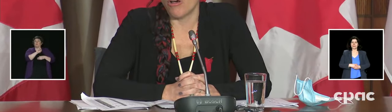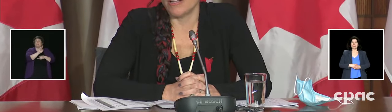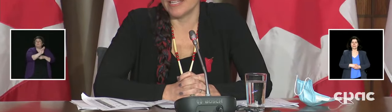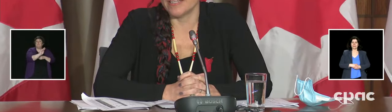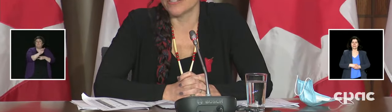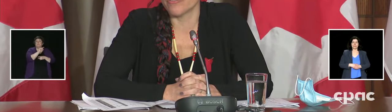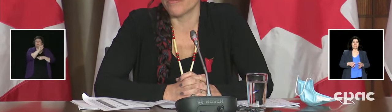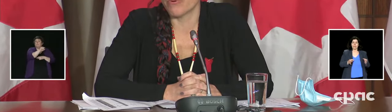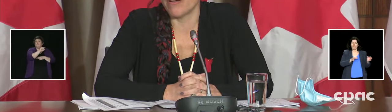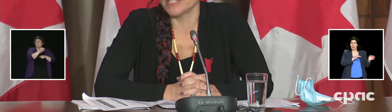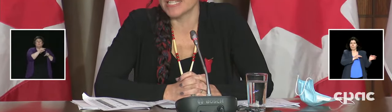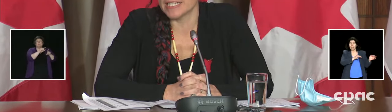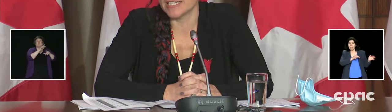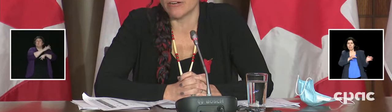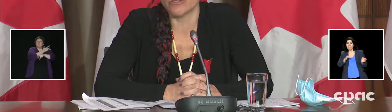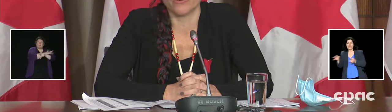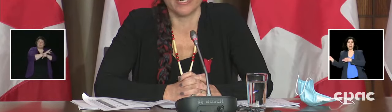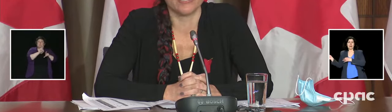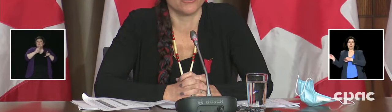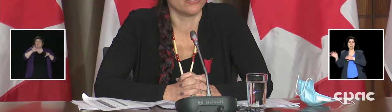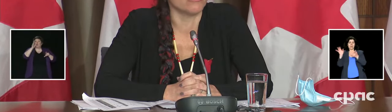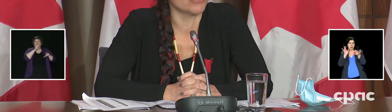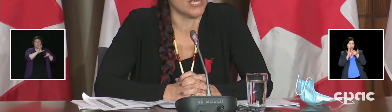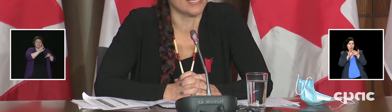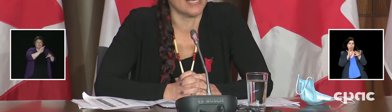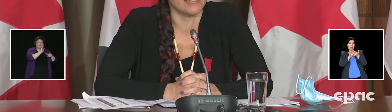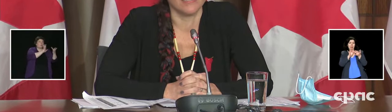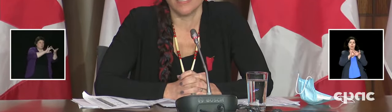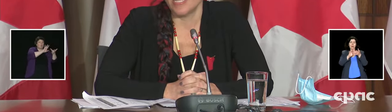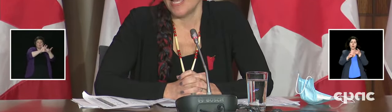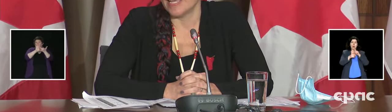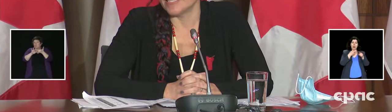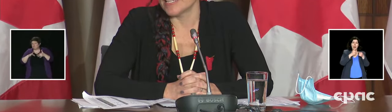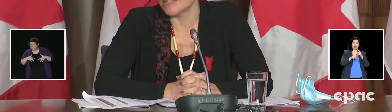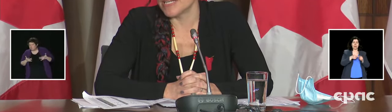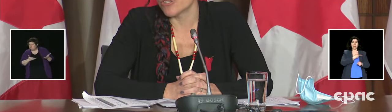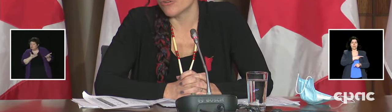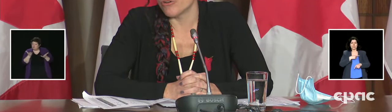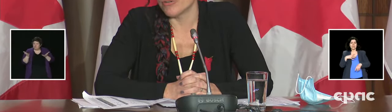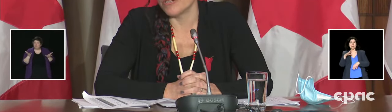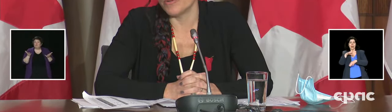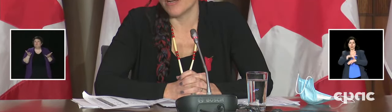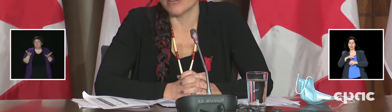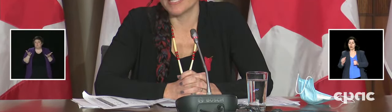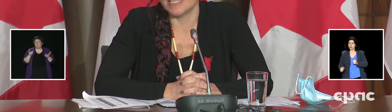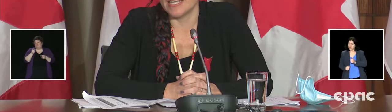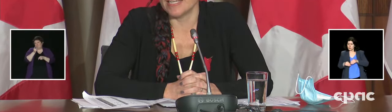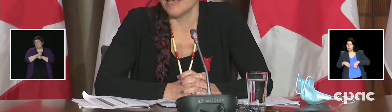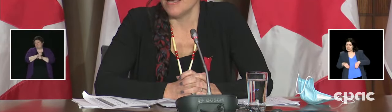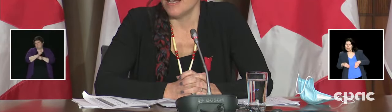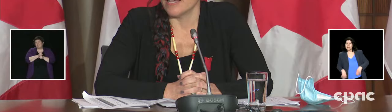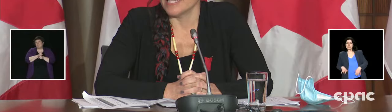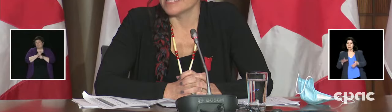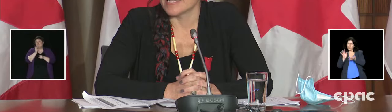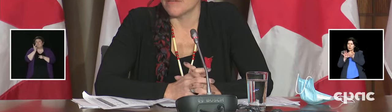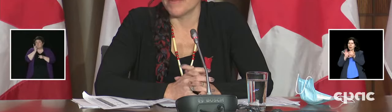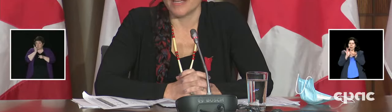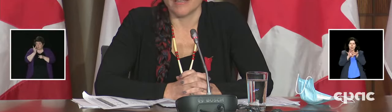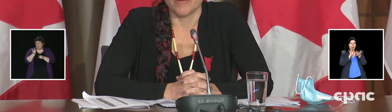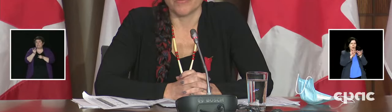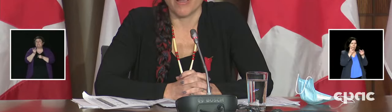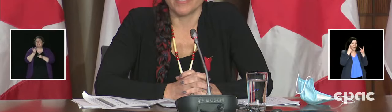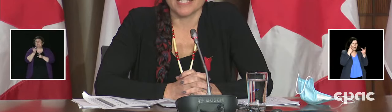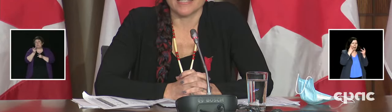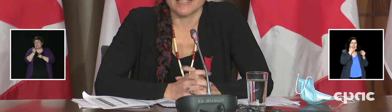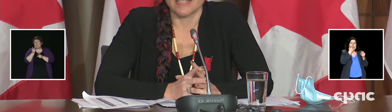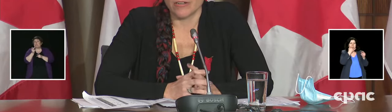colleagues from provinces and territories to check in. And as the Minister noted, we are seeing in some